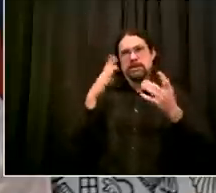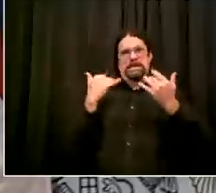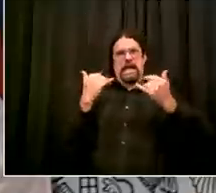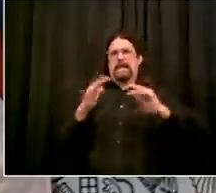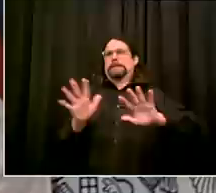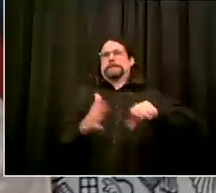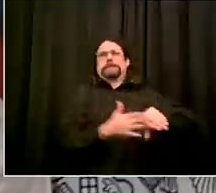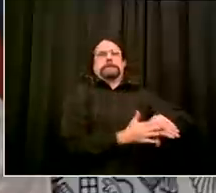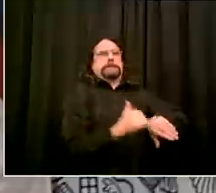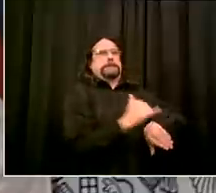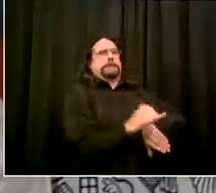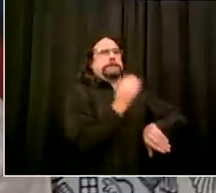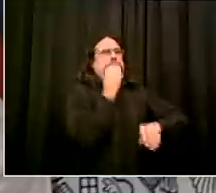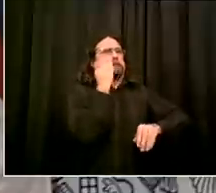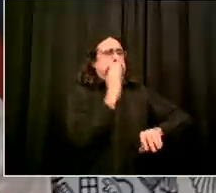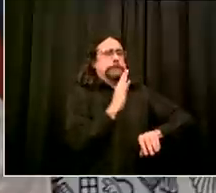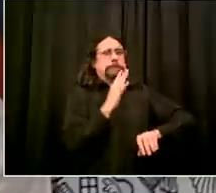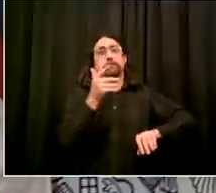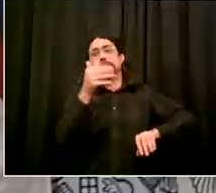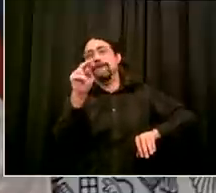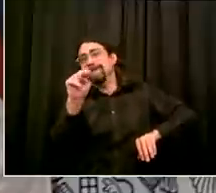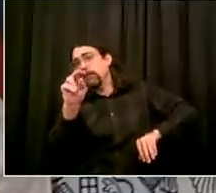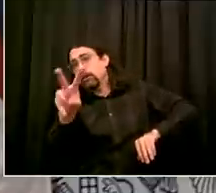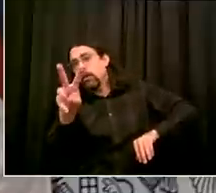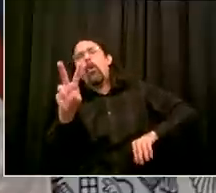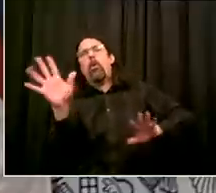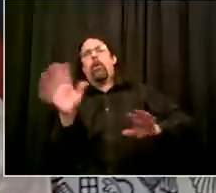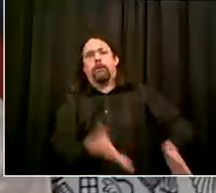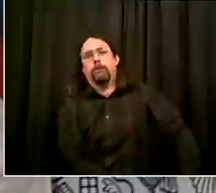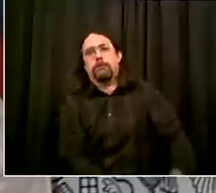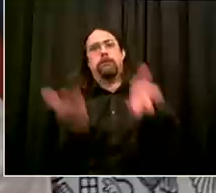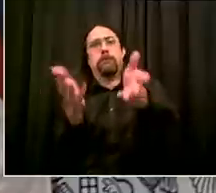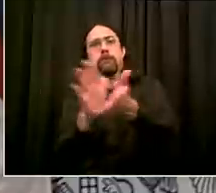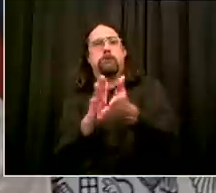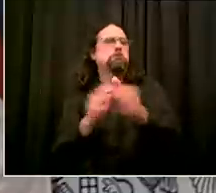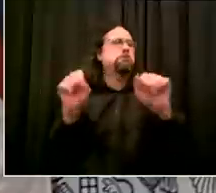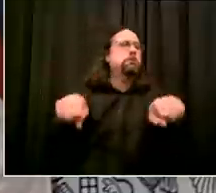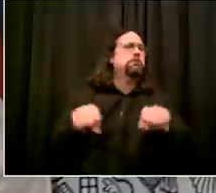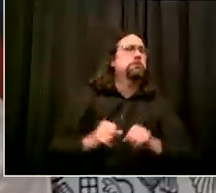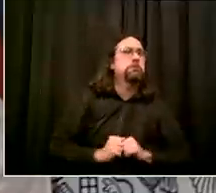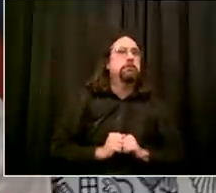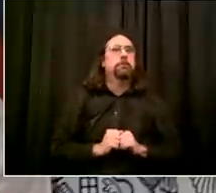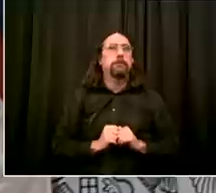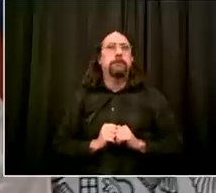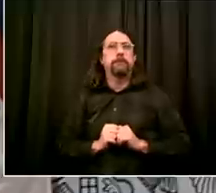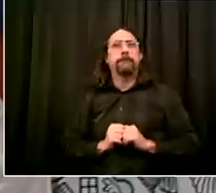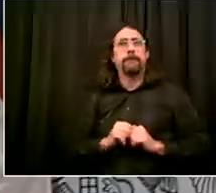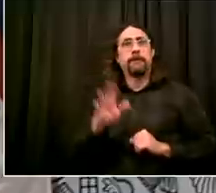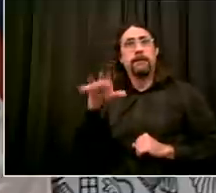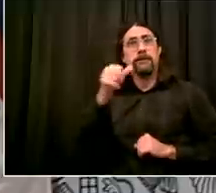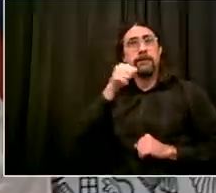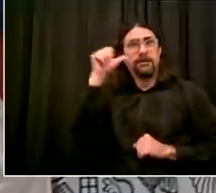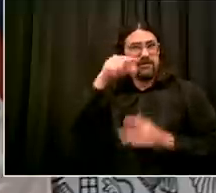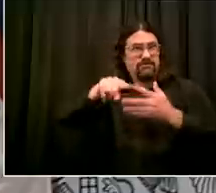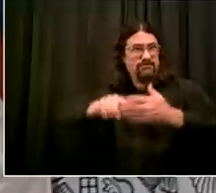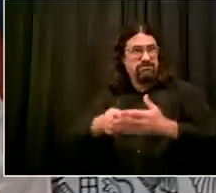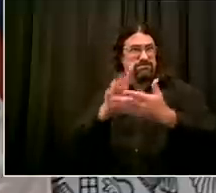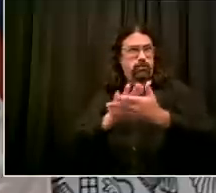by that and we'll move back in short order the next is Marsha from CBS